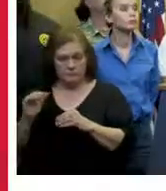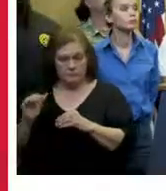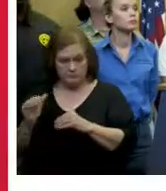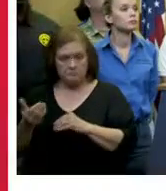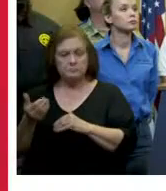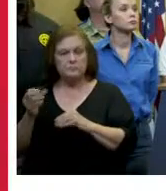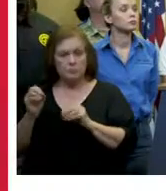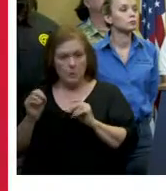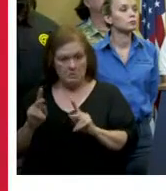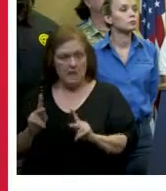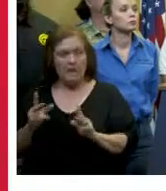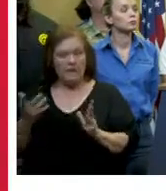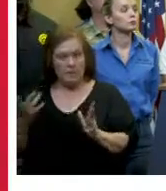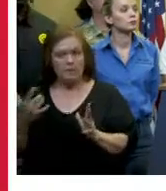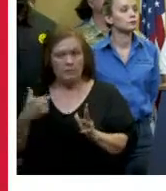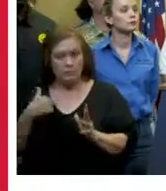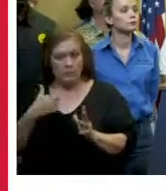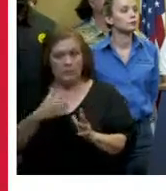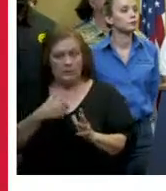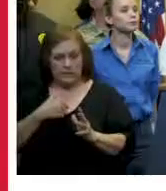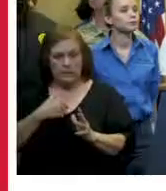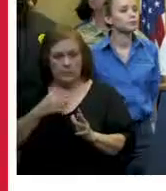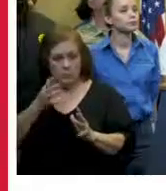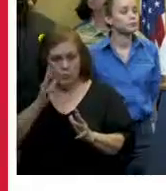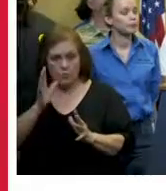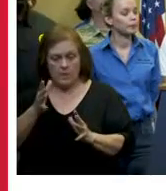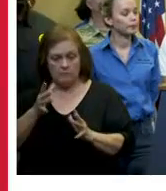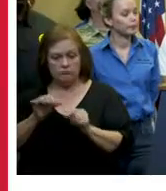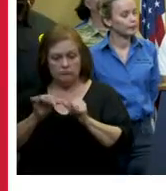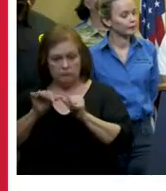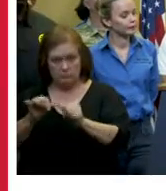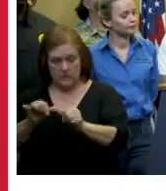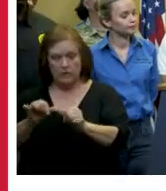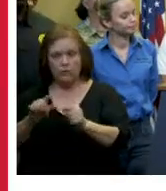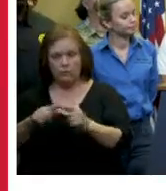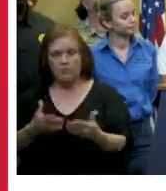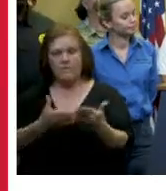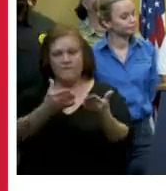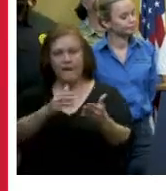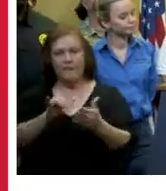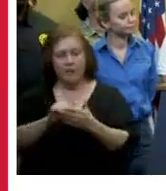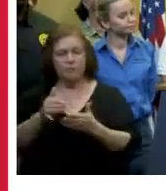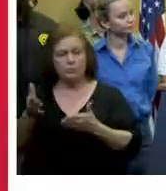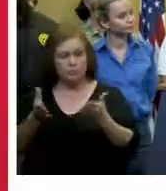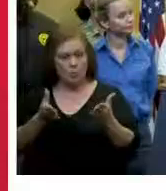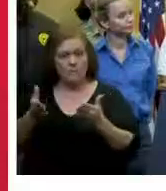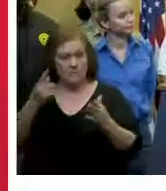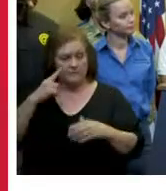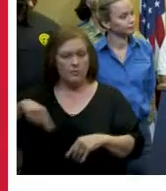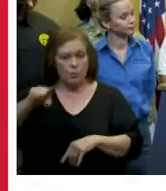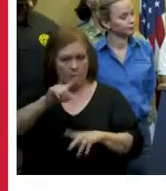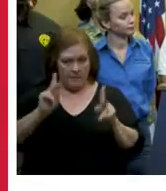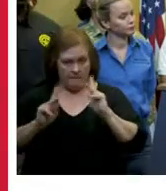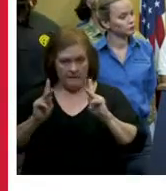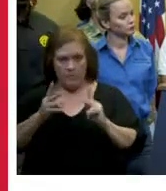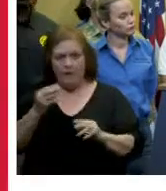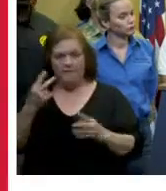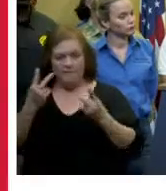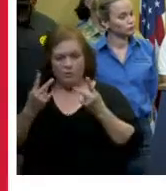we we stand ready to continue to provide those critical services to our residents and our visitors